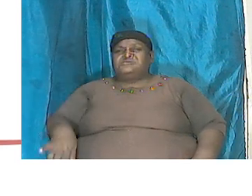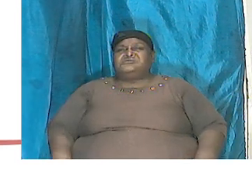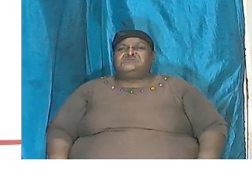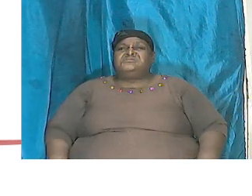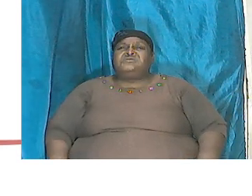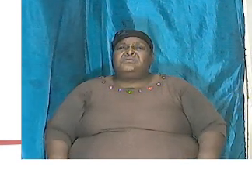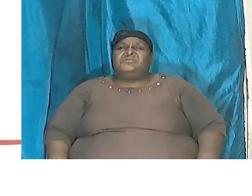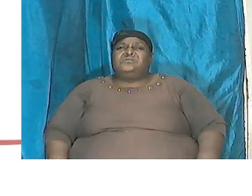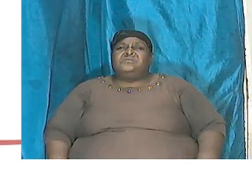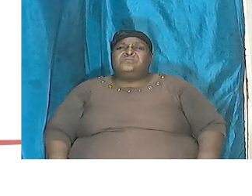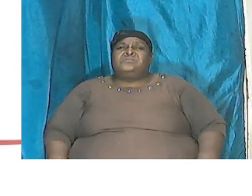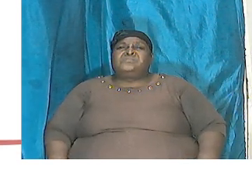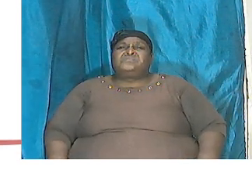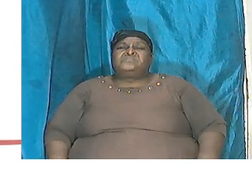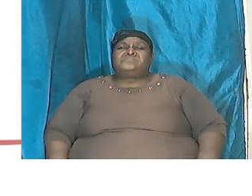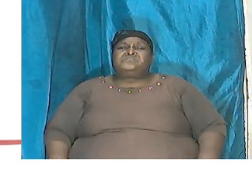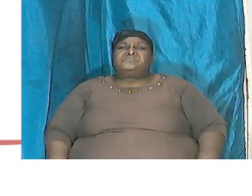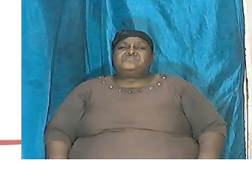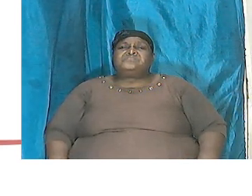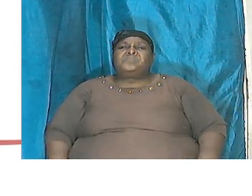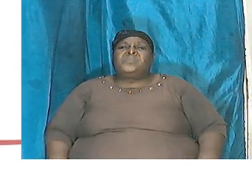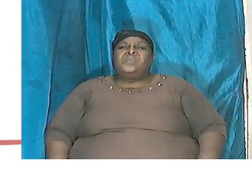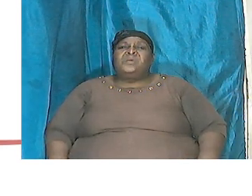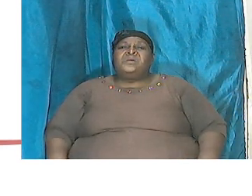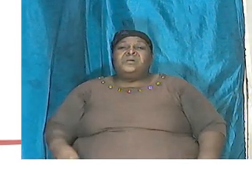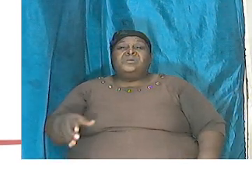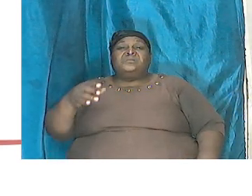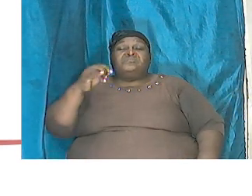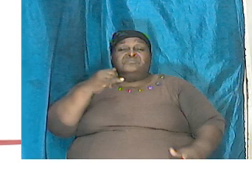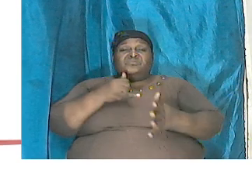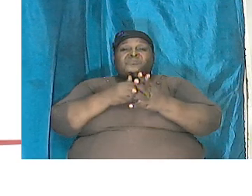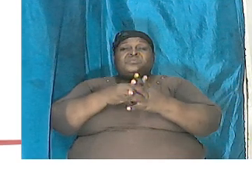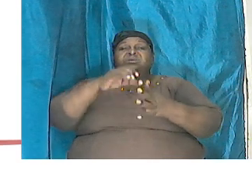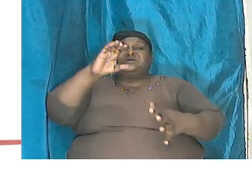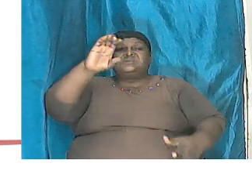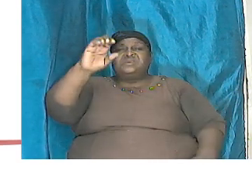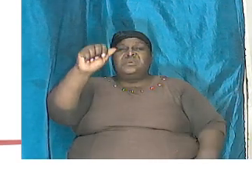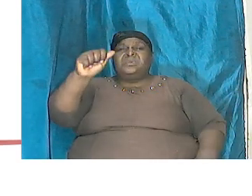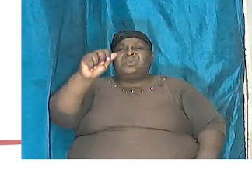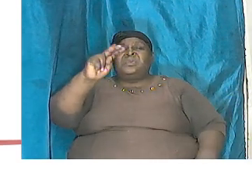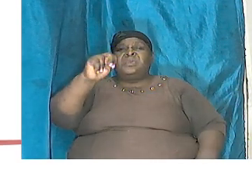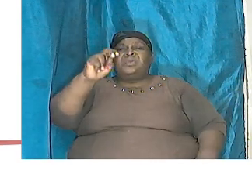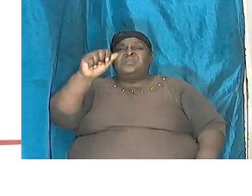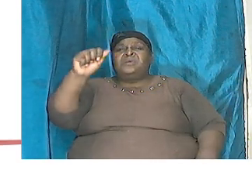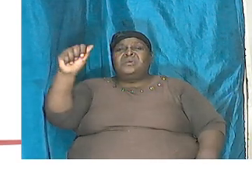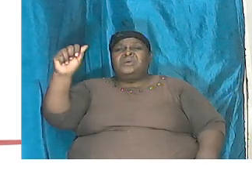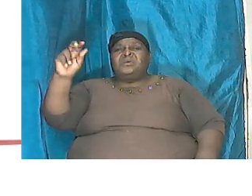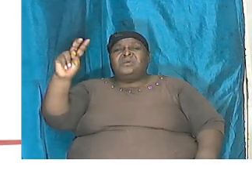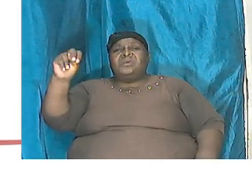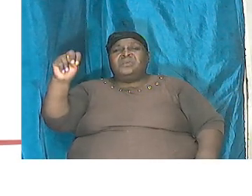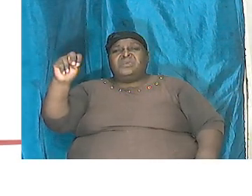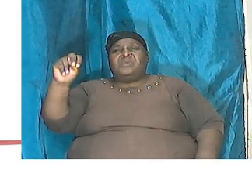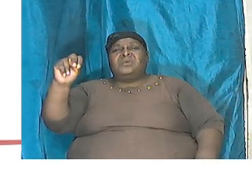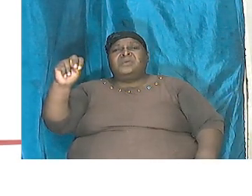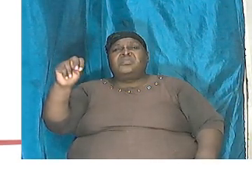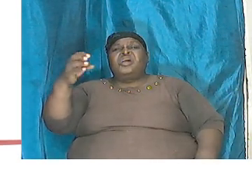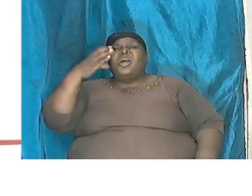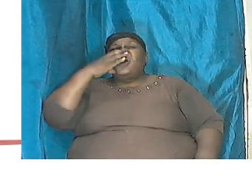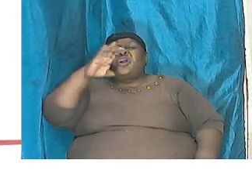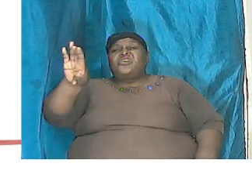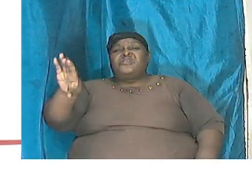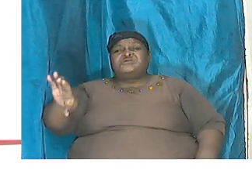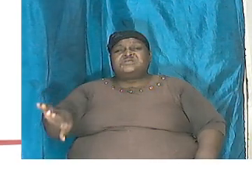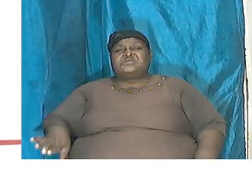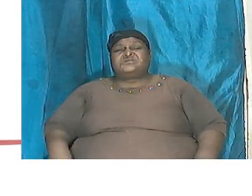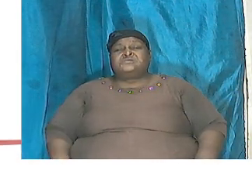do we really know that it was Canaan that was cursed but hold on before we even let us turn to